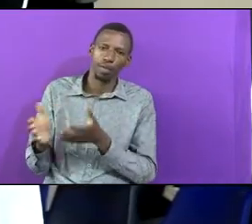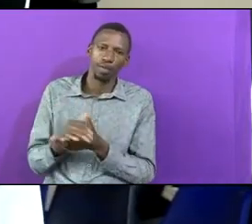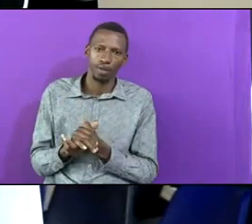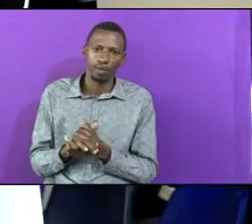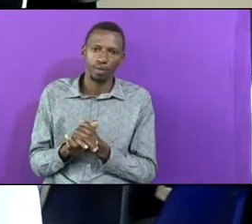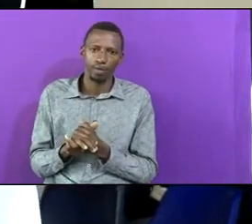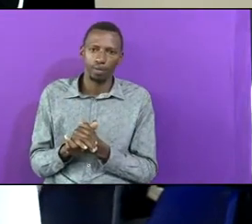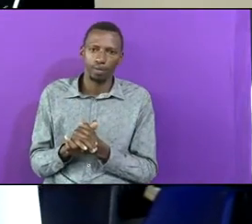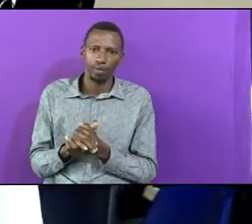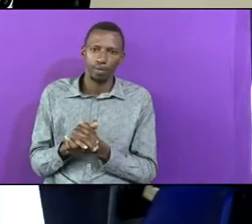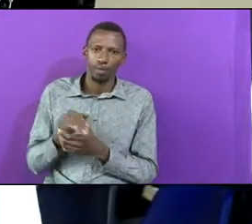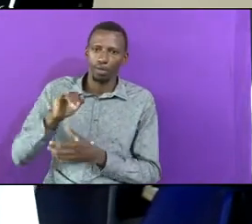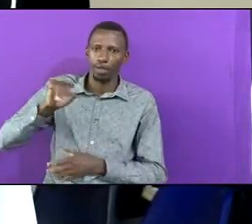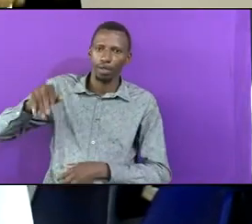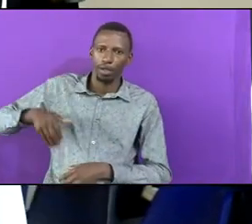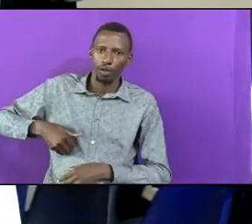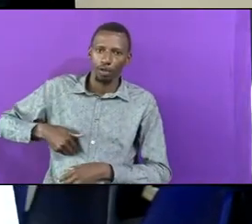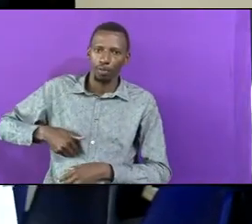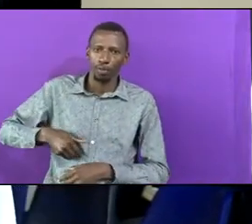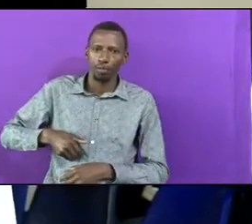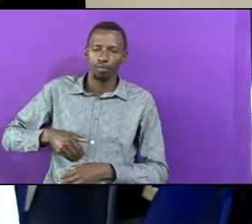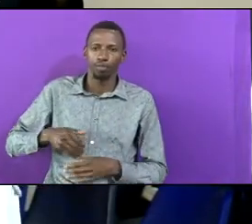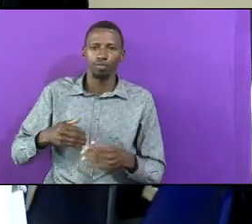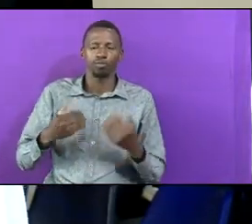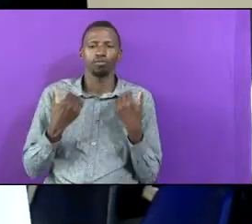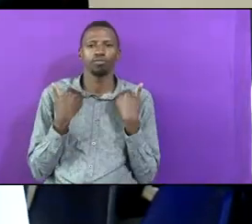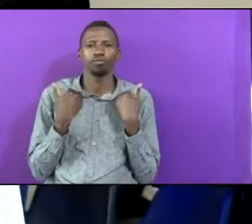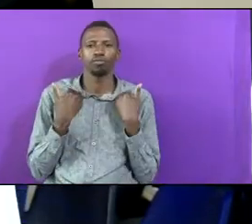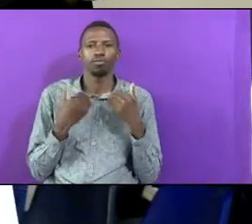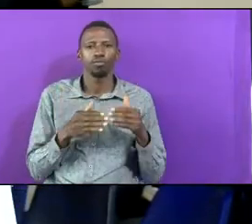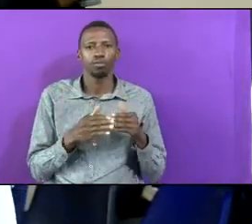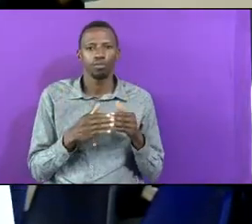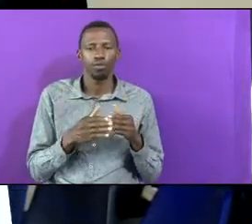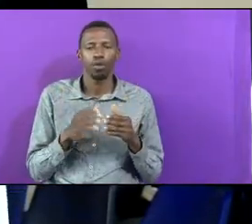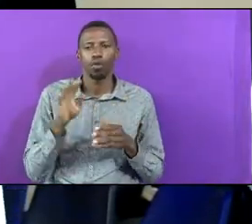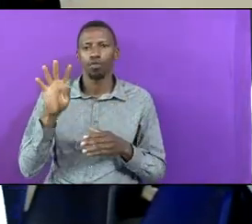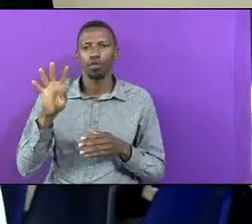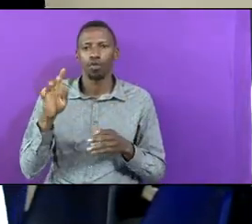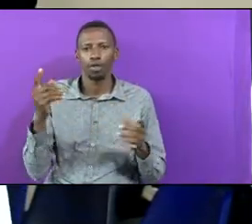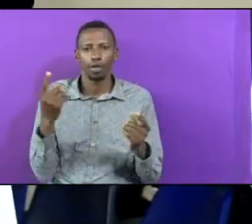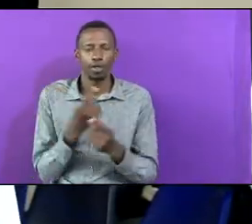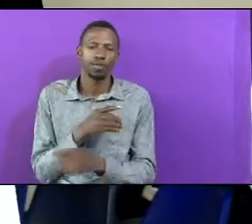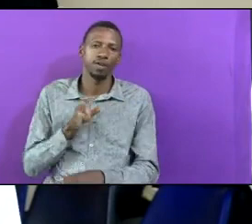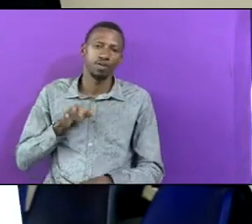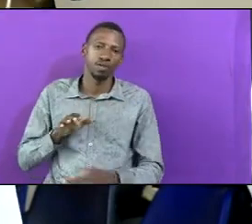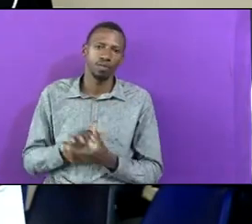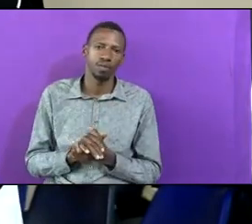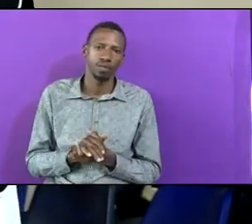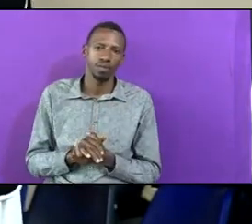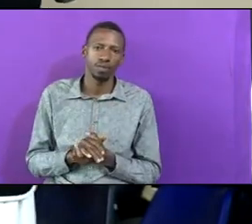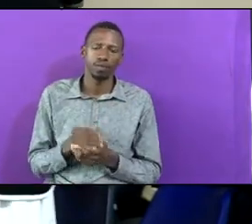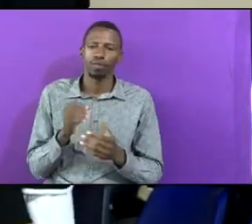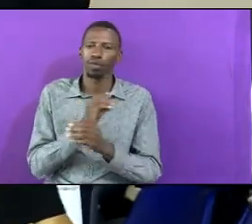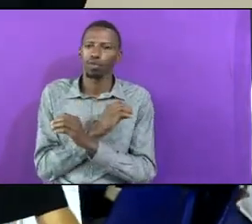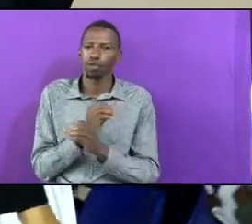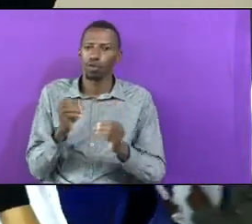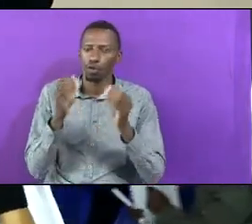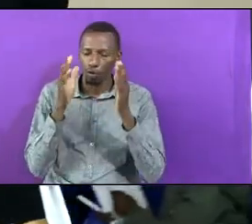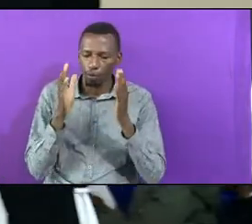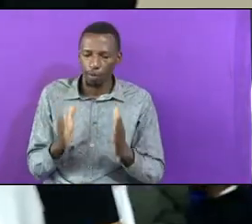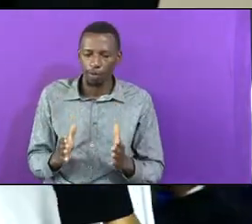Jacobo Is Sleeping With Four Different Women And Is The Priest Of The Home No One Can Have Prayers